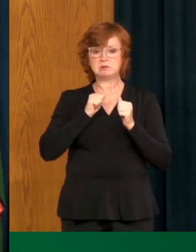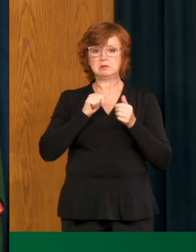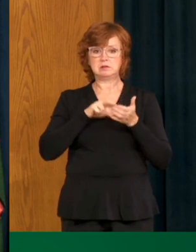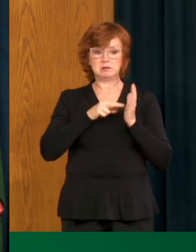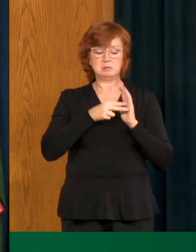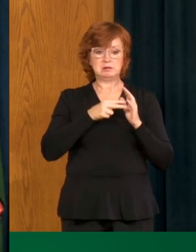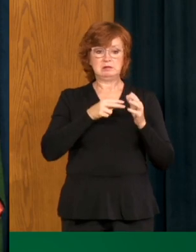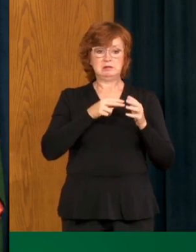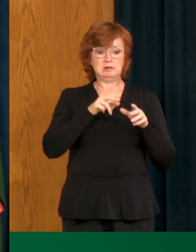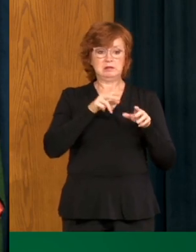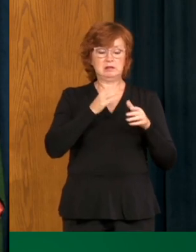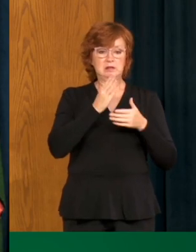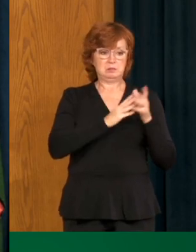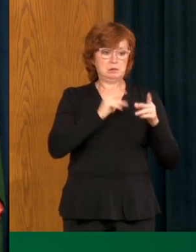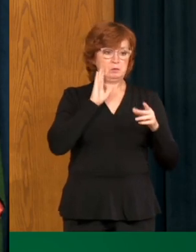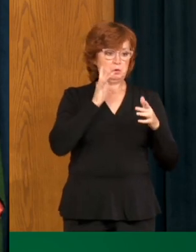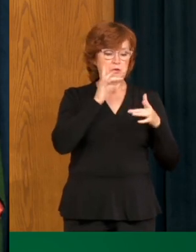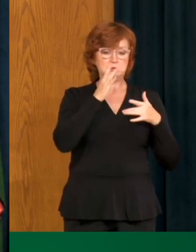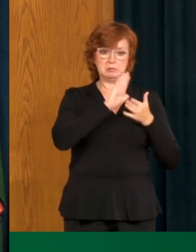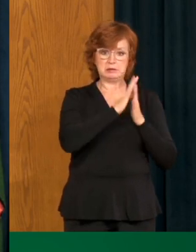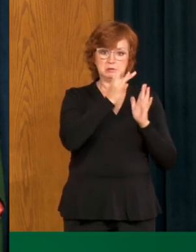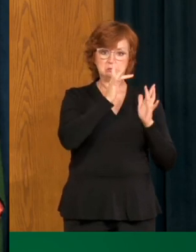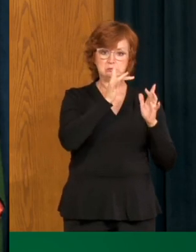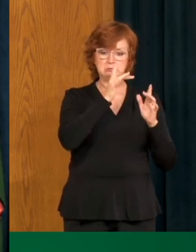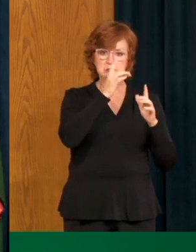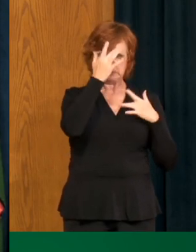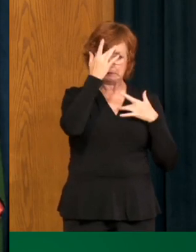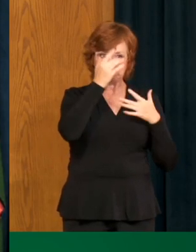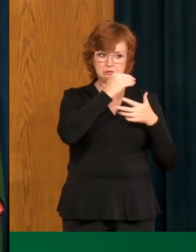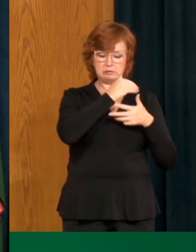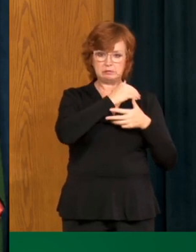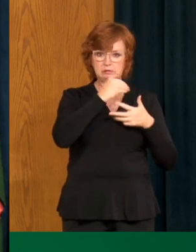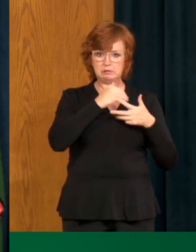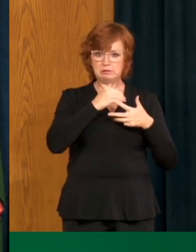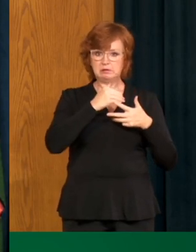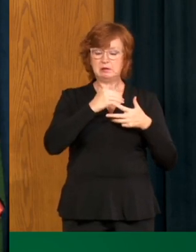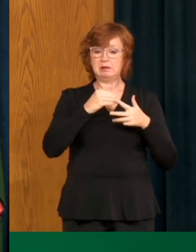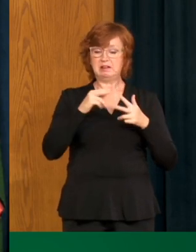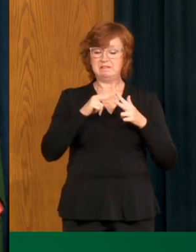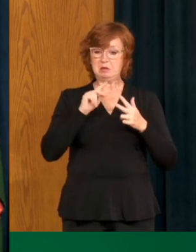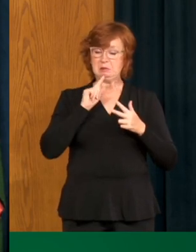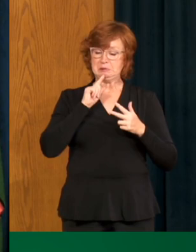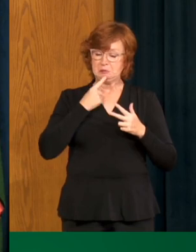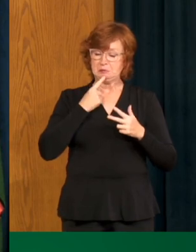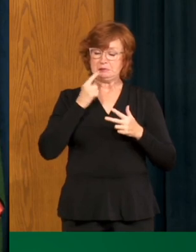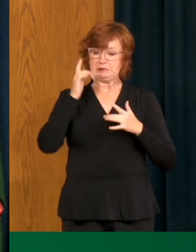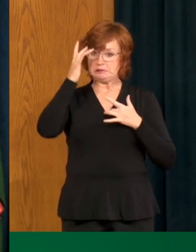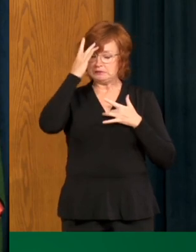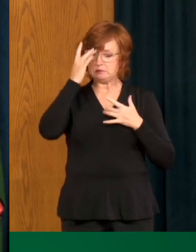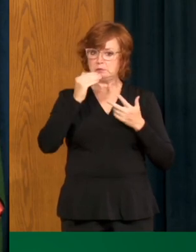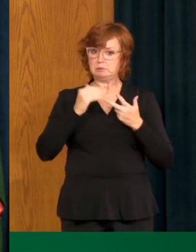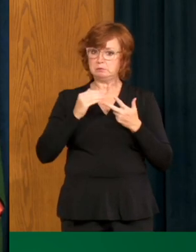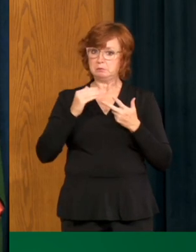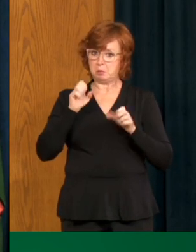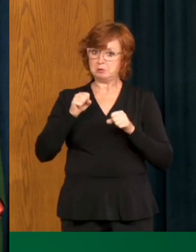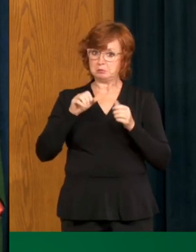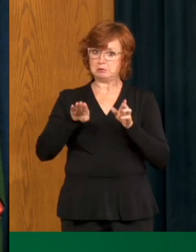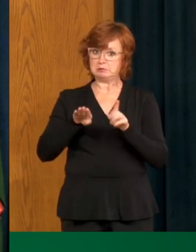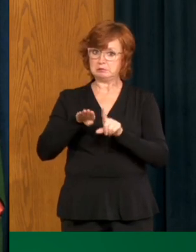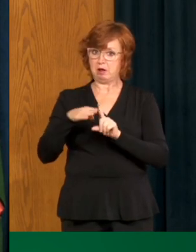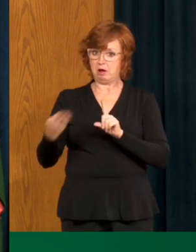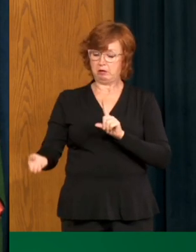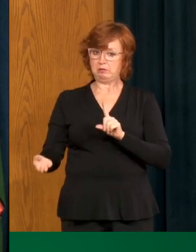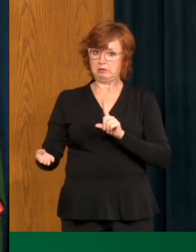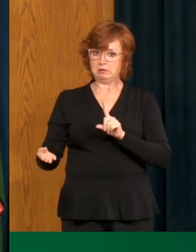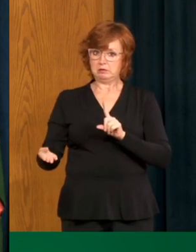We want to prevent that. We want to work with you to ensure that occurs. We are prepared to do everything that we can to dedicate and we dedicate the